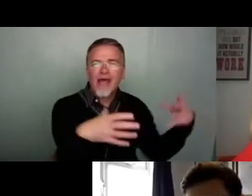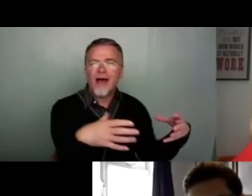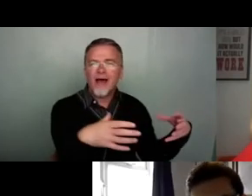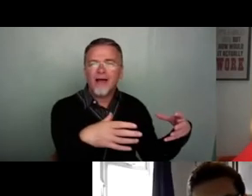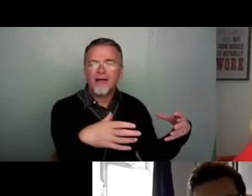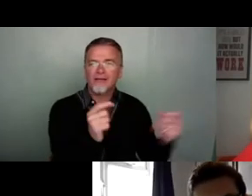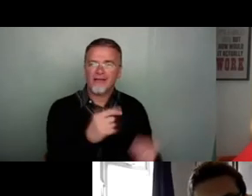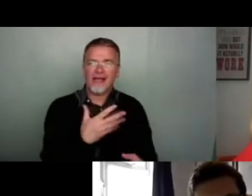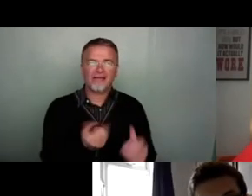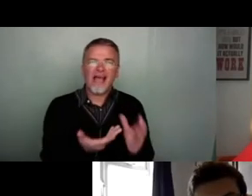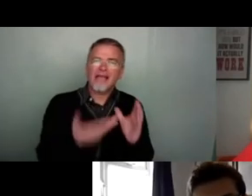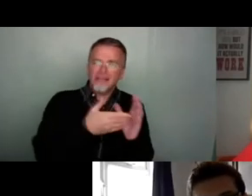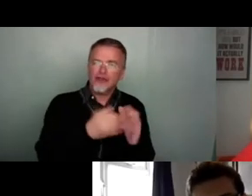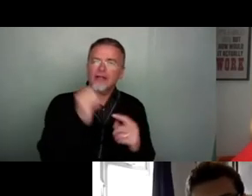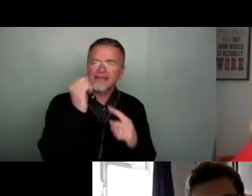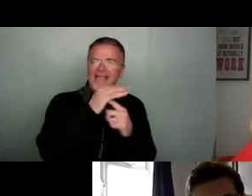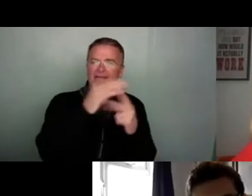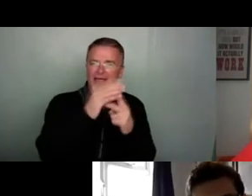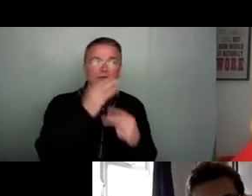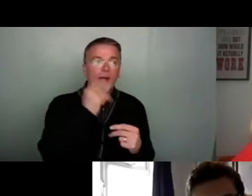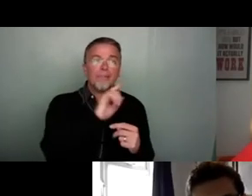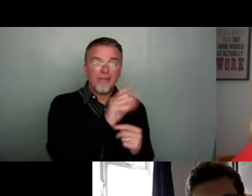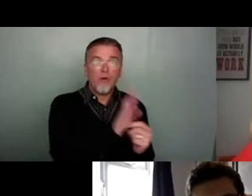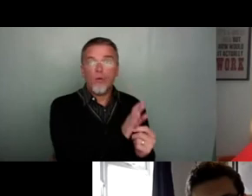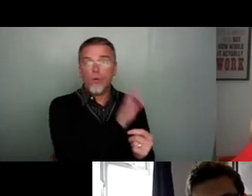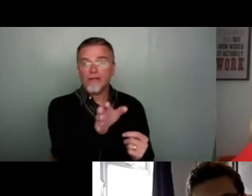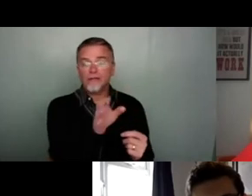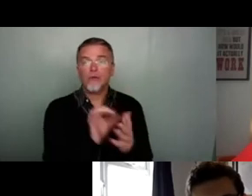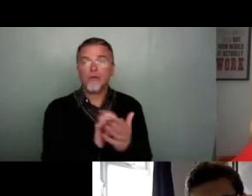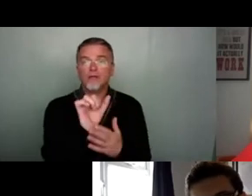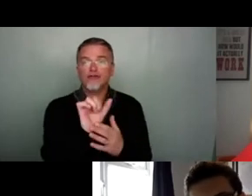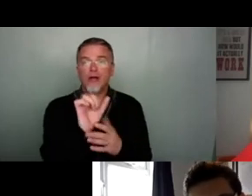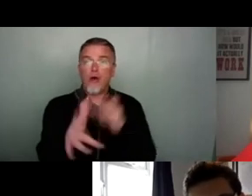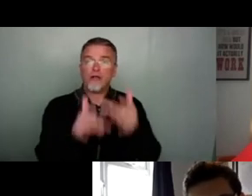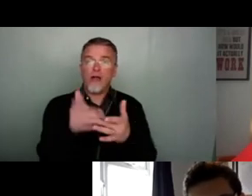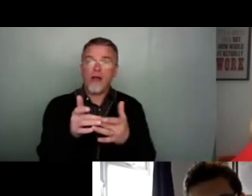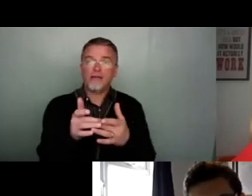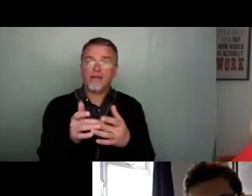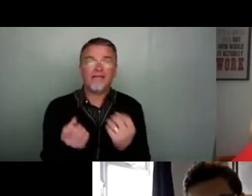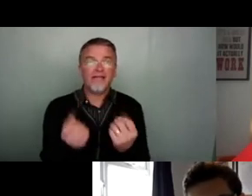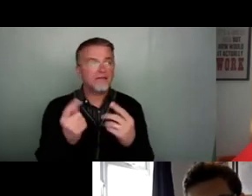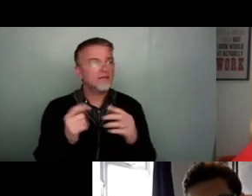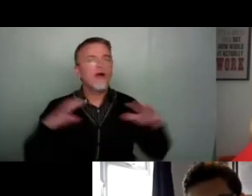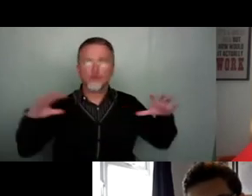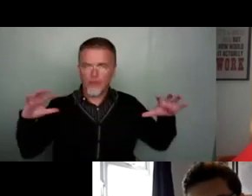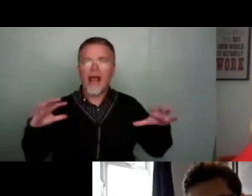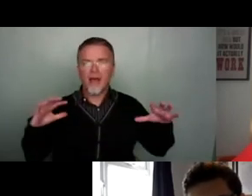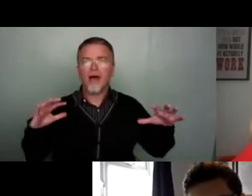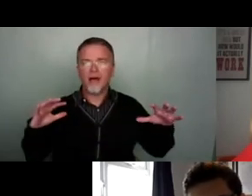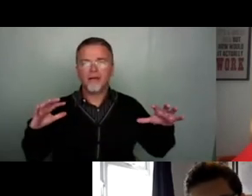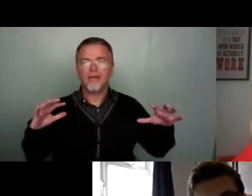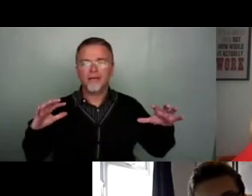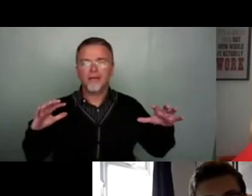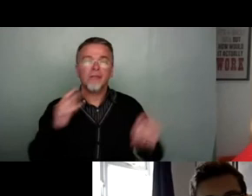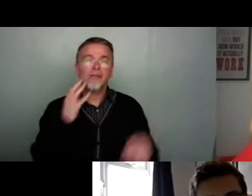additional significance when people did attend cultural events, uh, online. There was a togetherness about that. Actually, once that